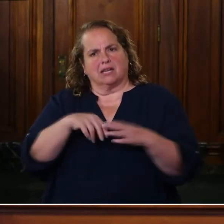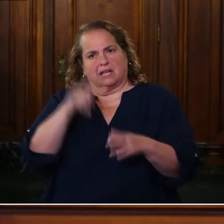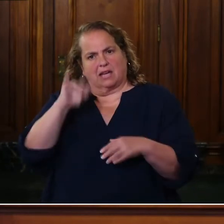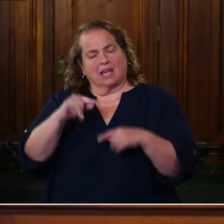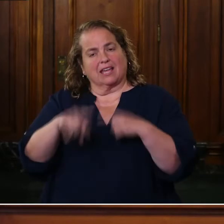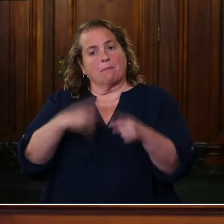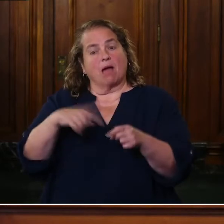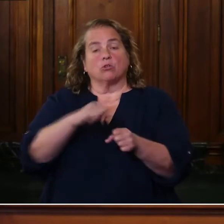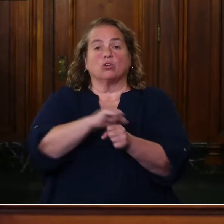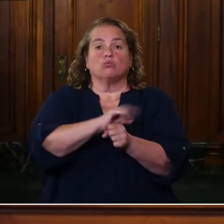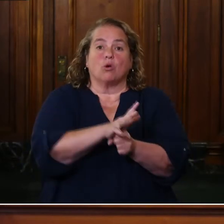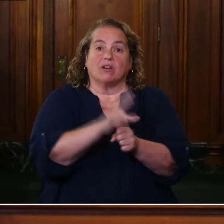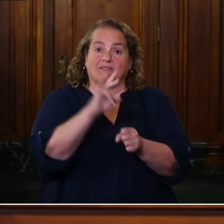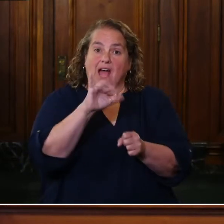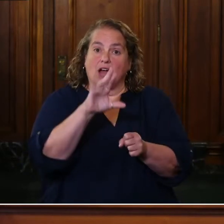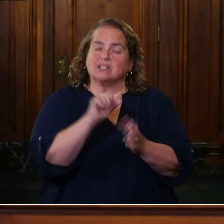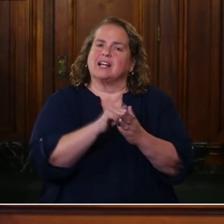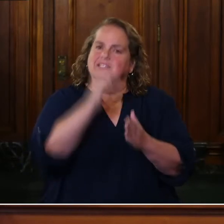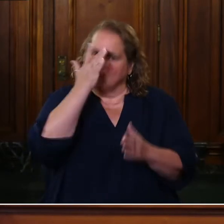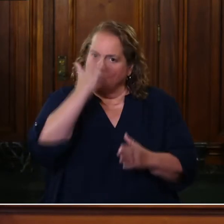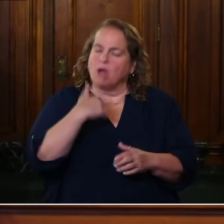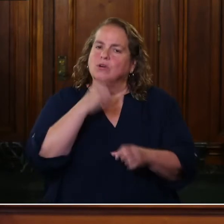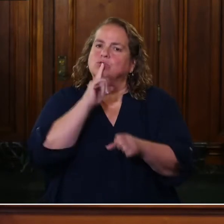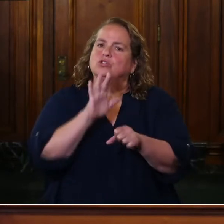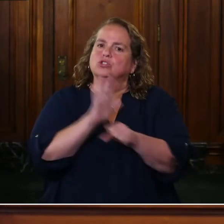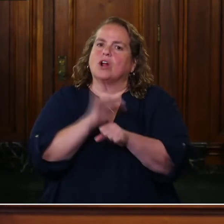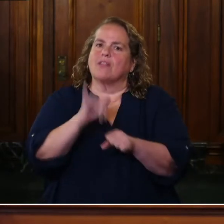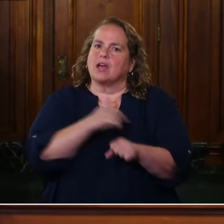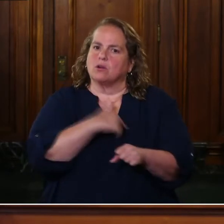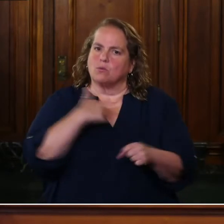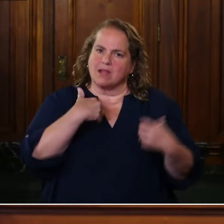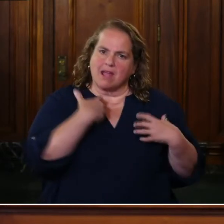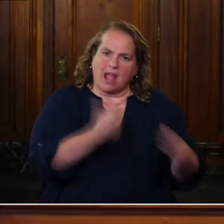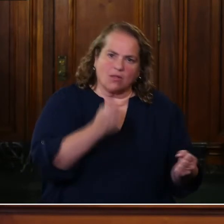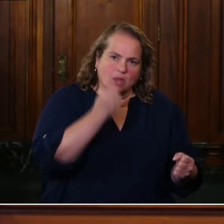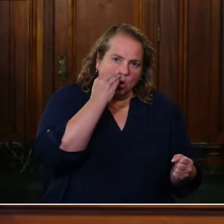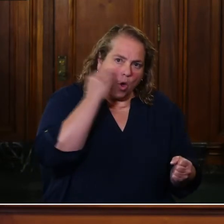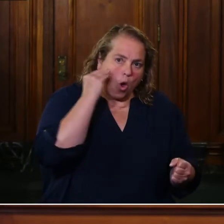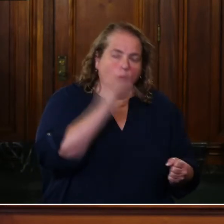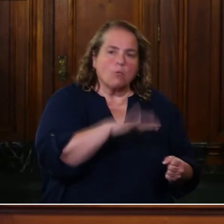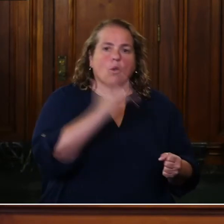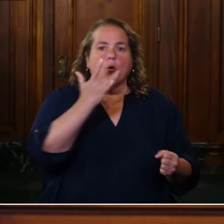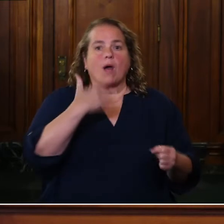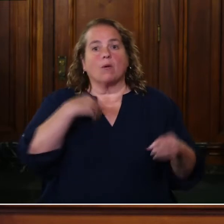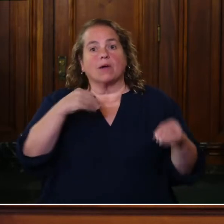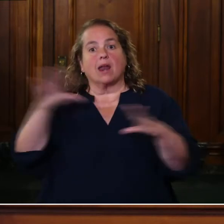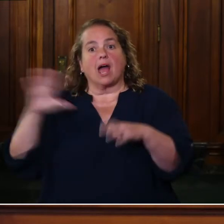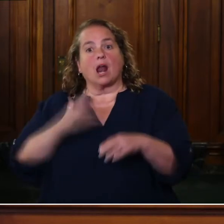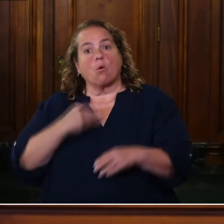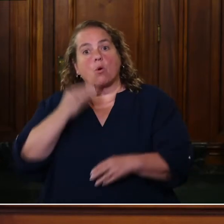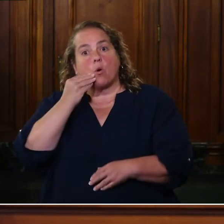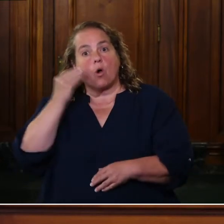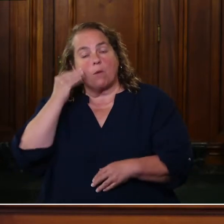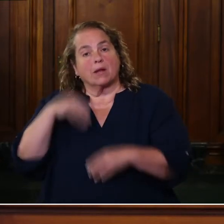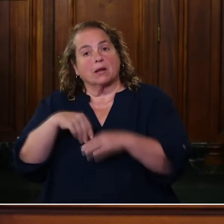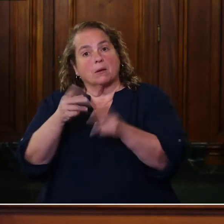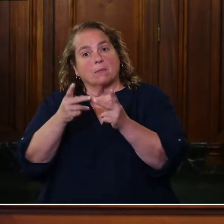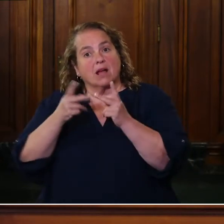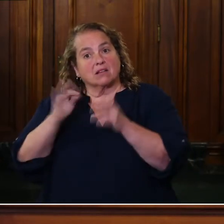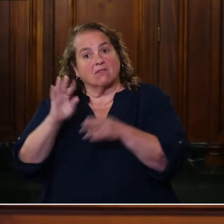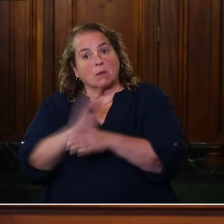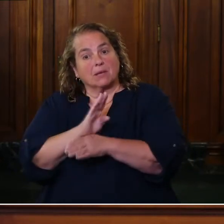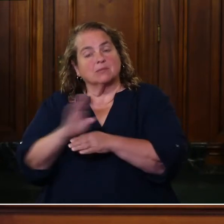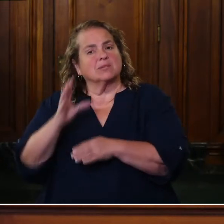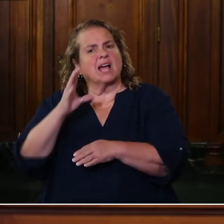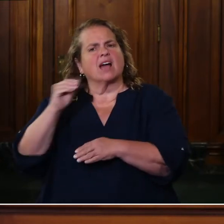It's why we have ensured that we have been healthy at home. It's why we've lit up our homes and places of business and